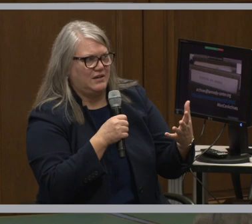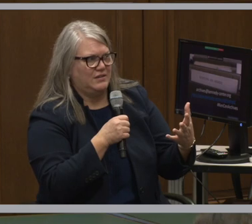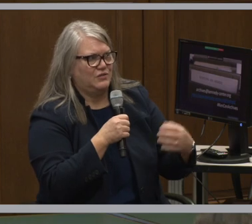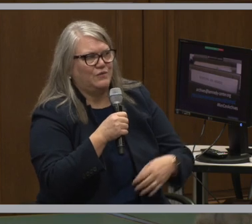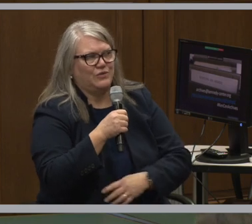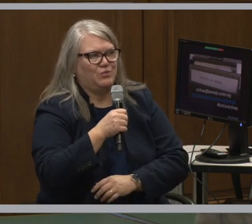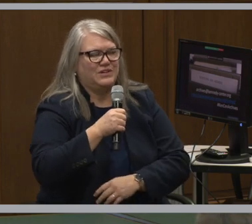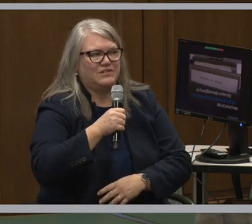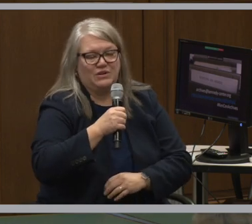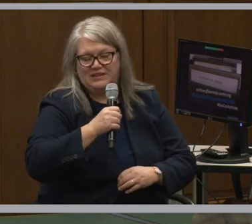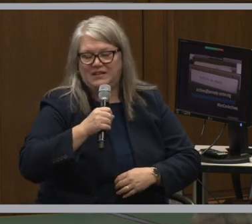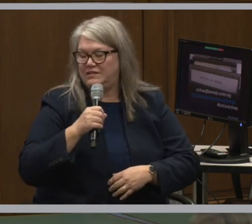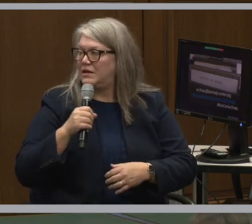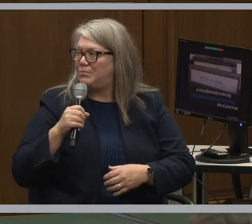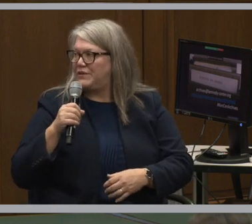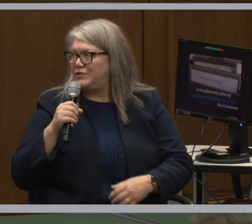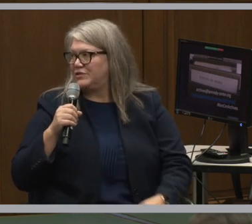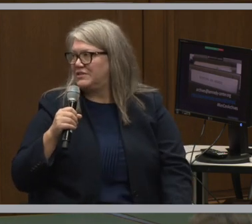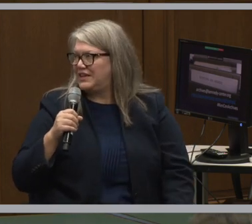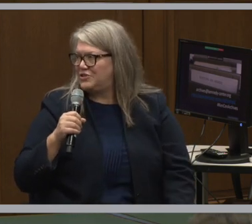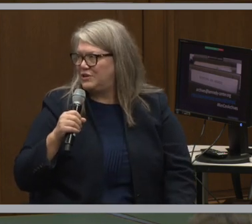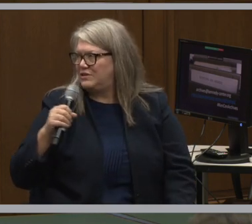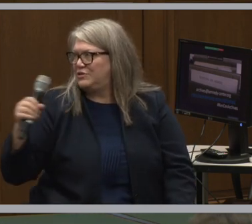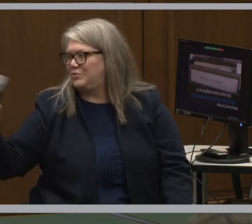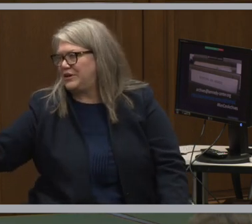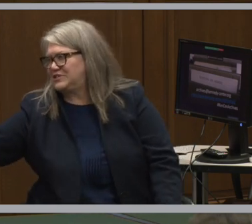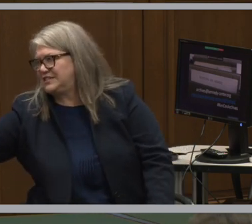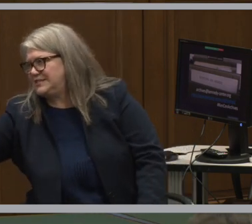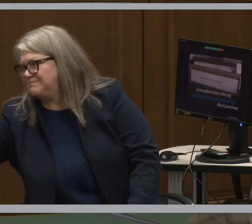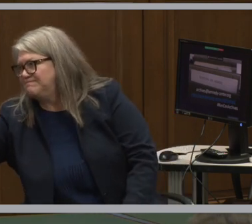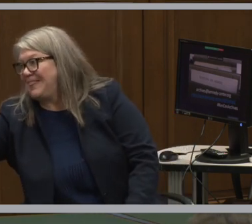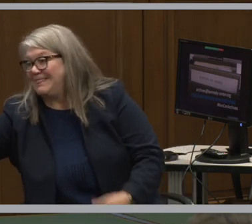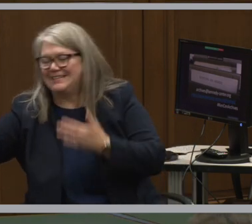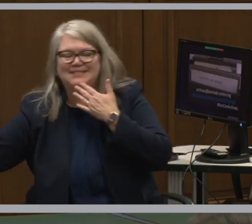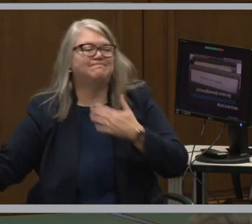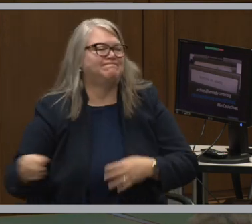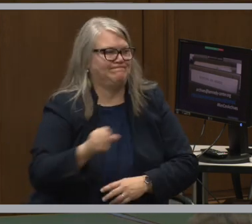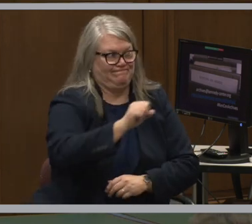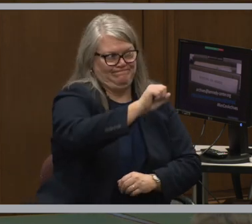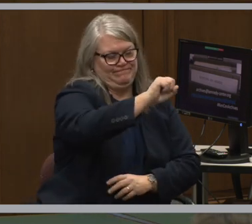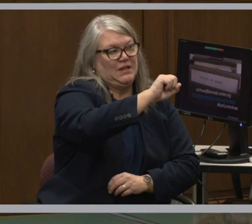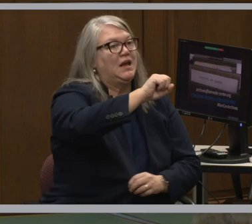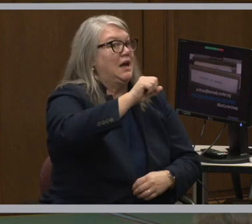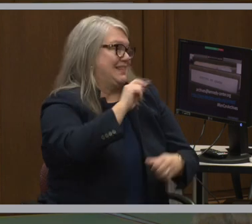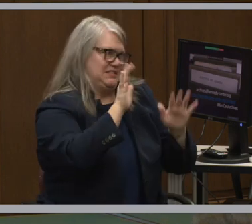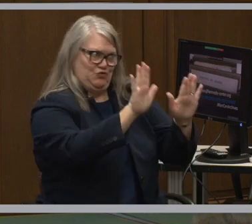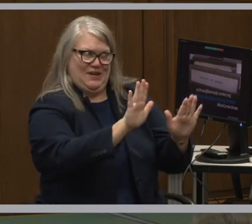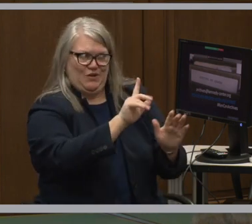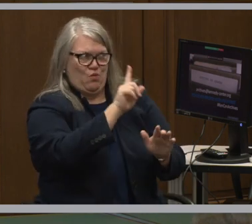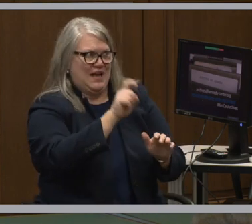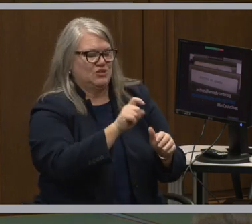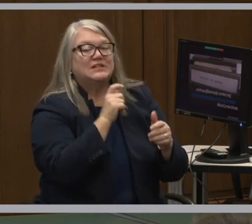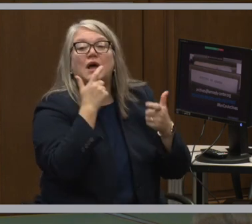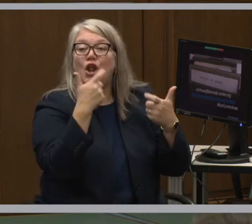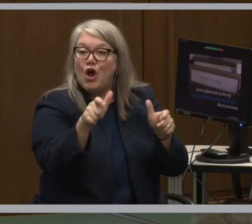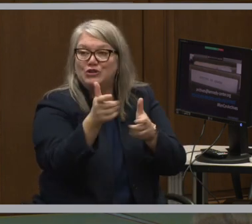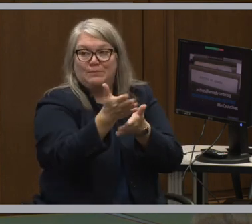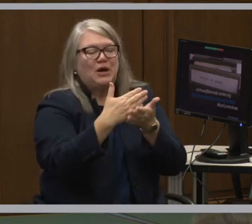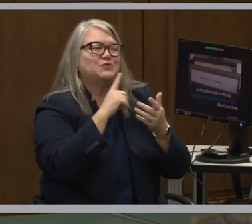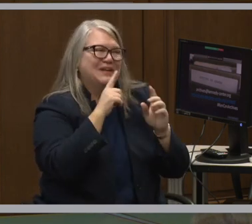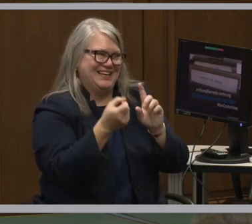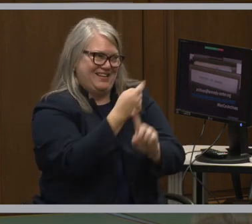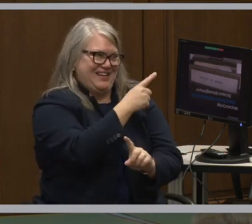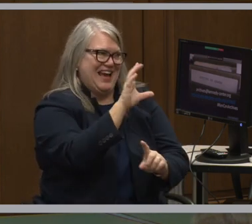know, set design and so forth. Is that a part of your collection prioritizing? It's a great question. It's largely out of